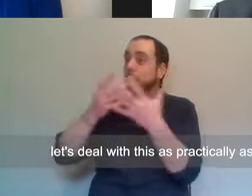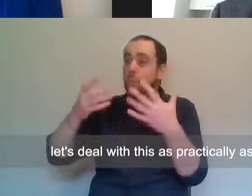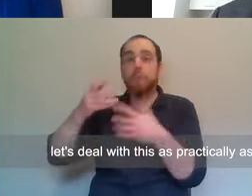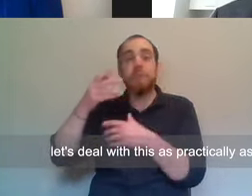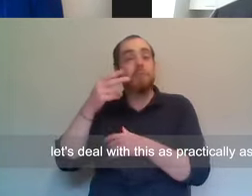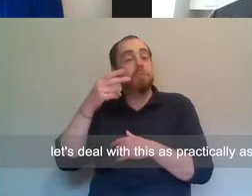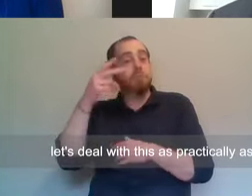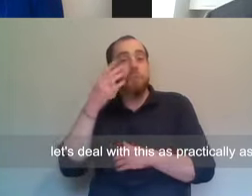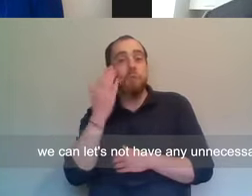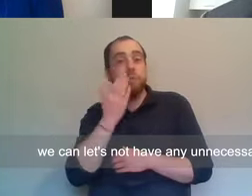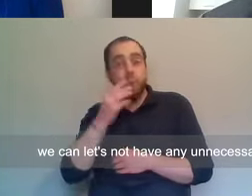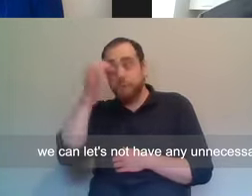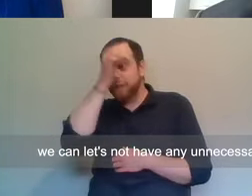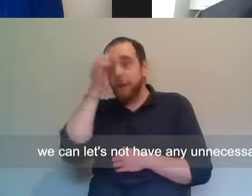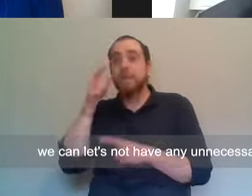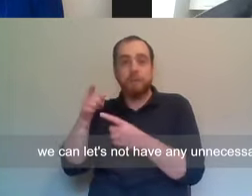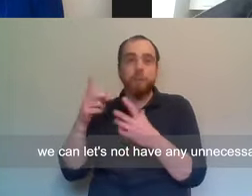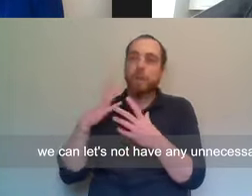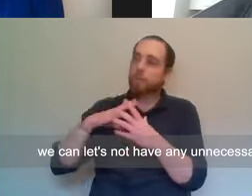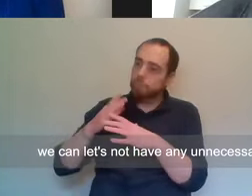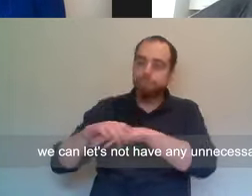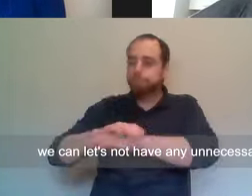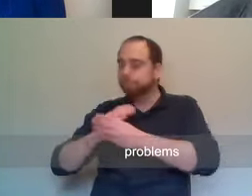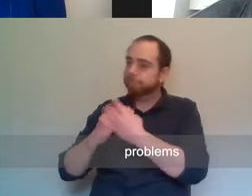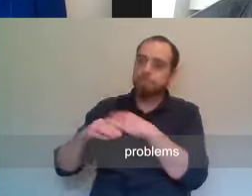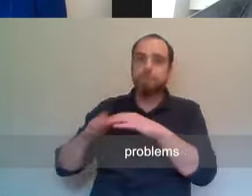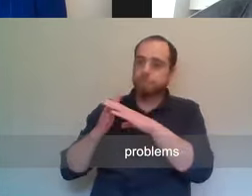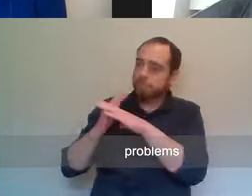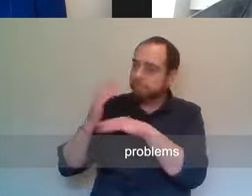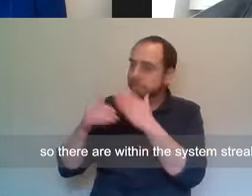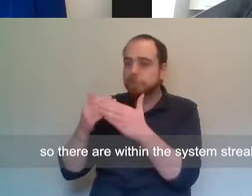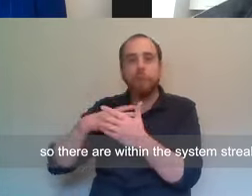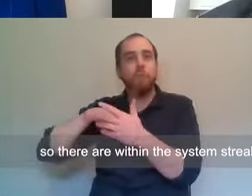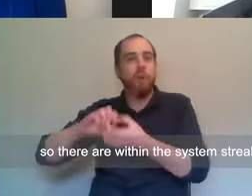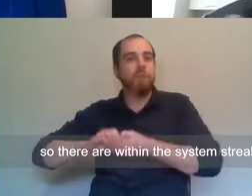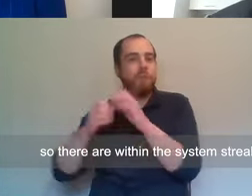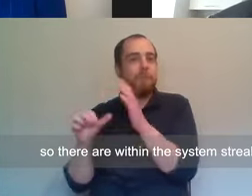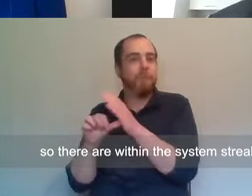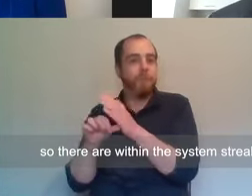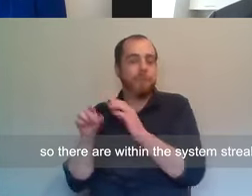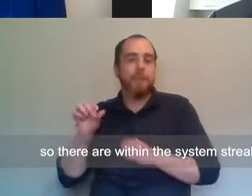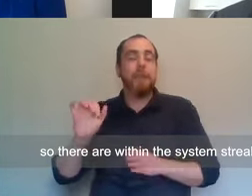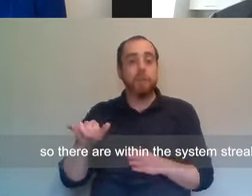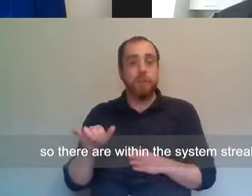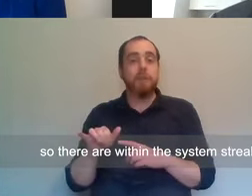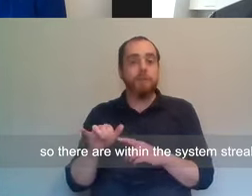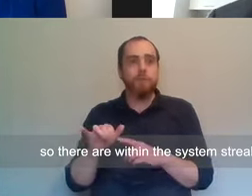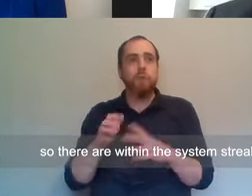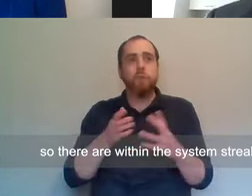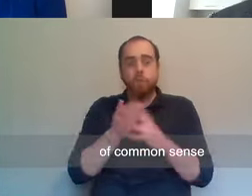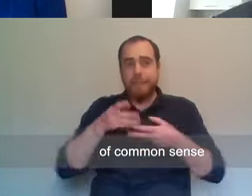Let's deal with this as practically as we can. Let's not have any unnecessary problems. So there are, within the system,